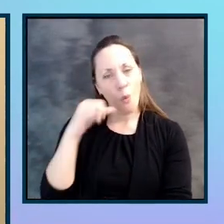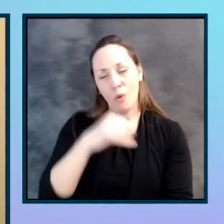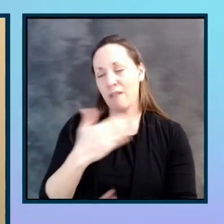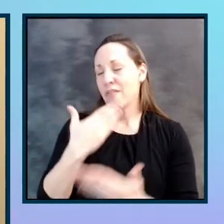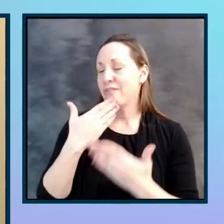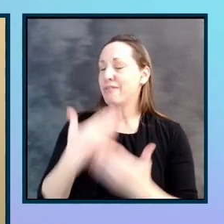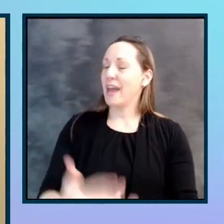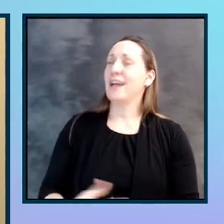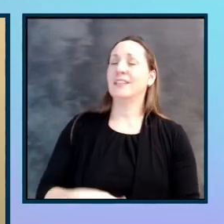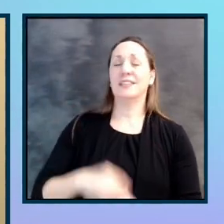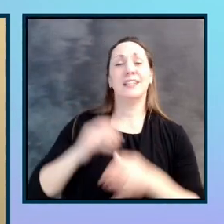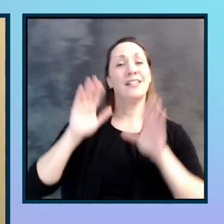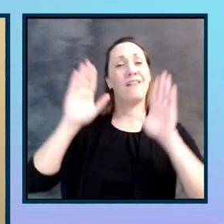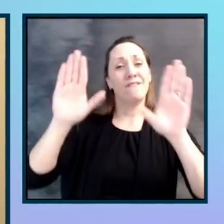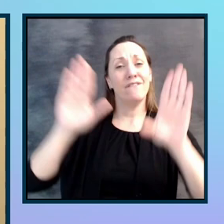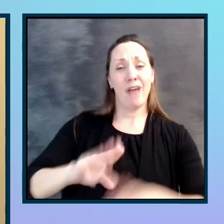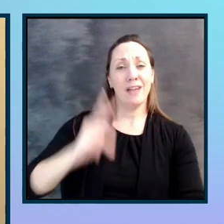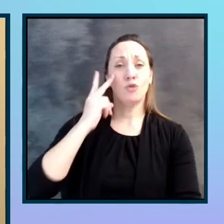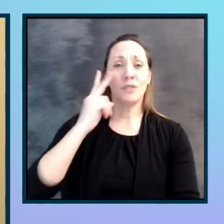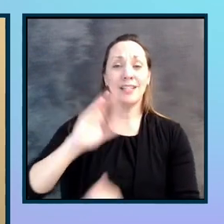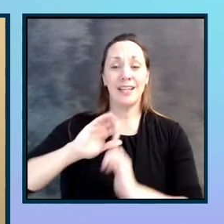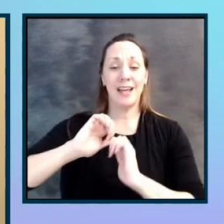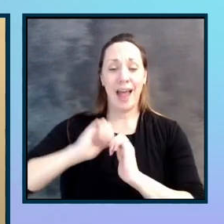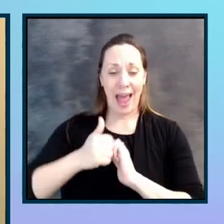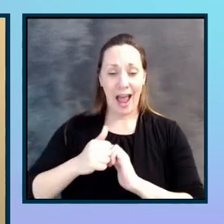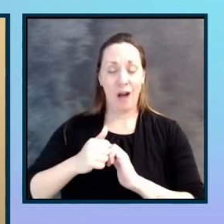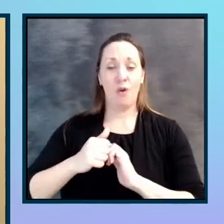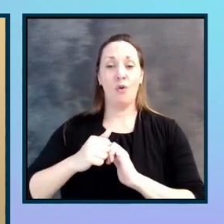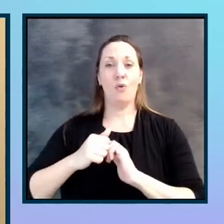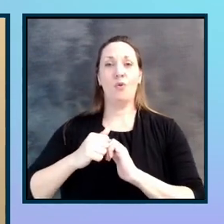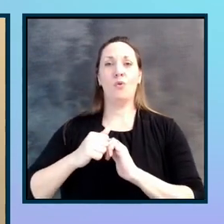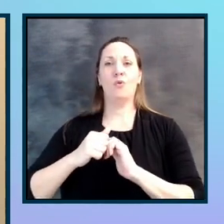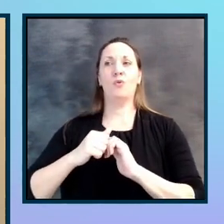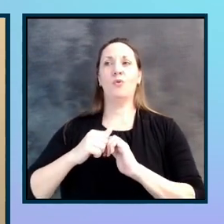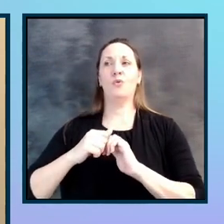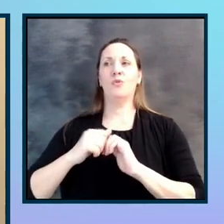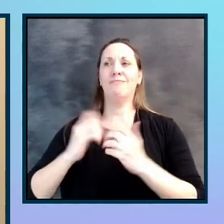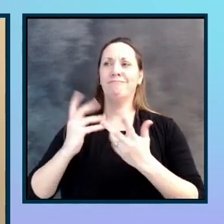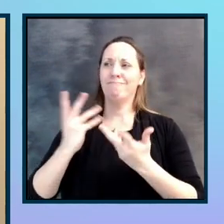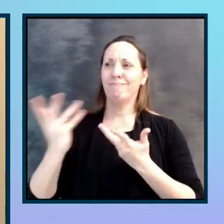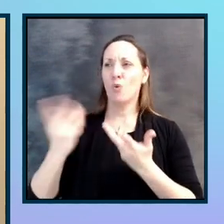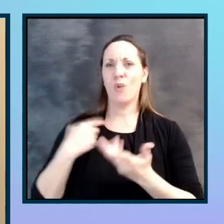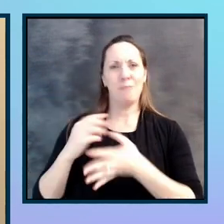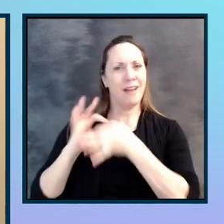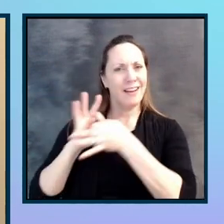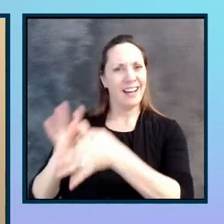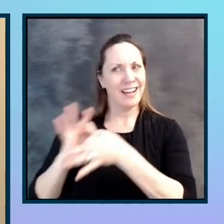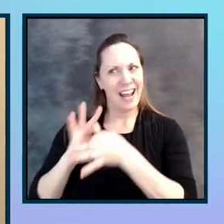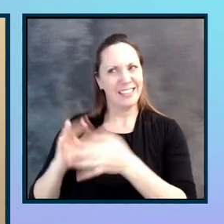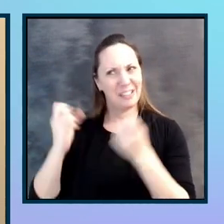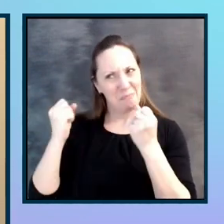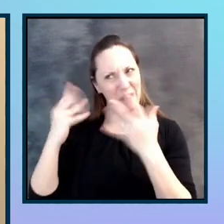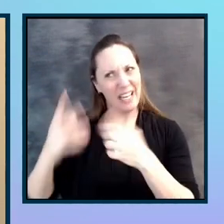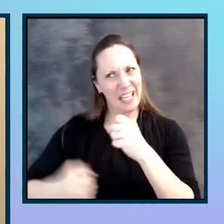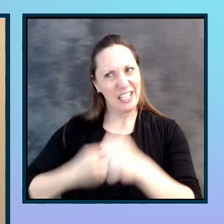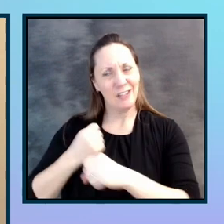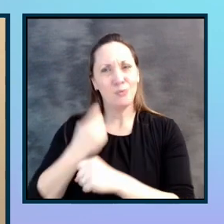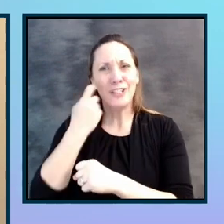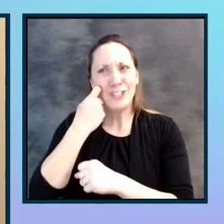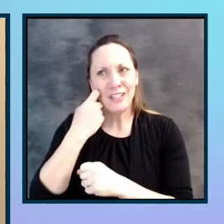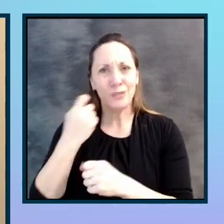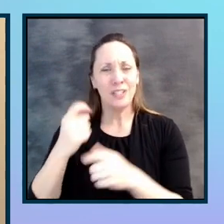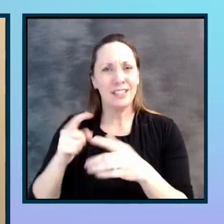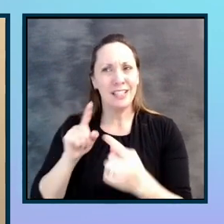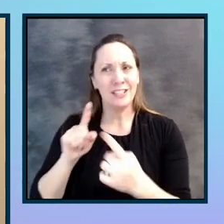to kind of see how our worlds really have been connected for many years. And we just came to know each other personally here in the last few